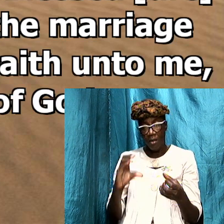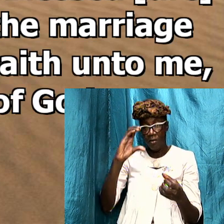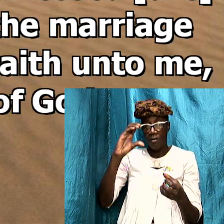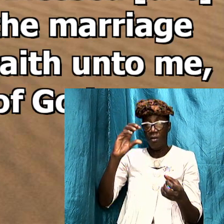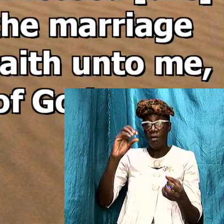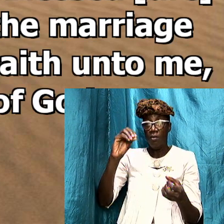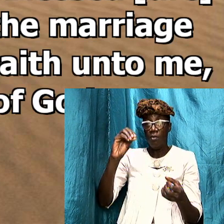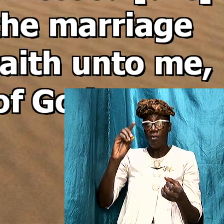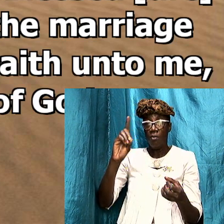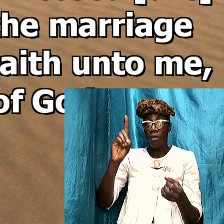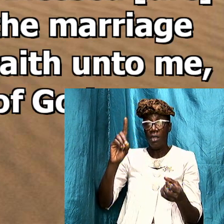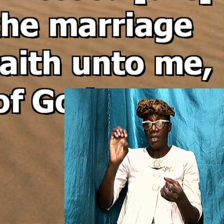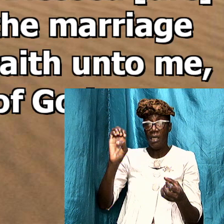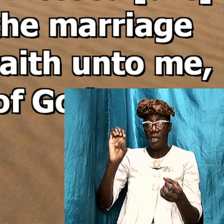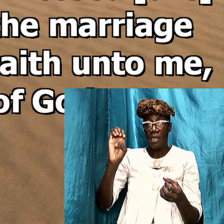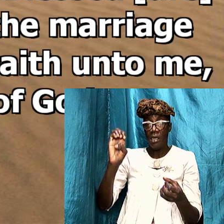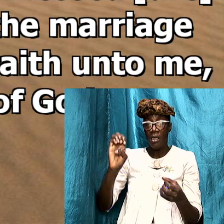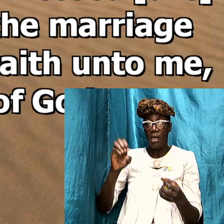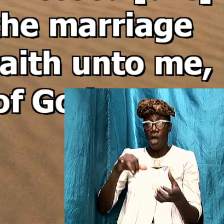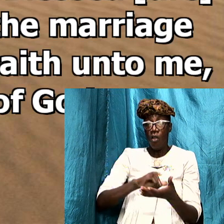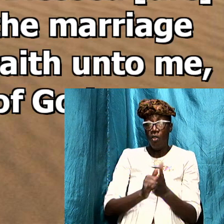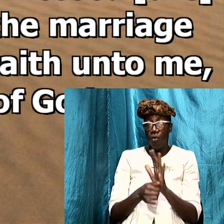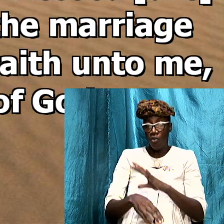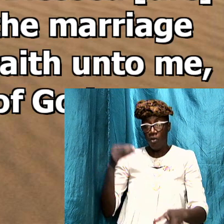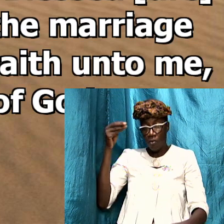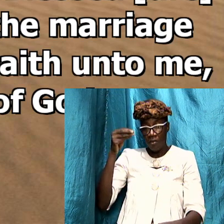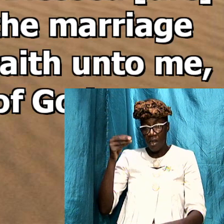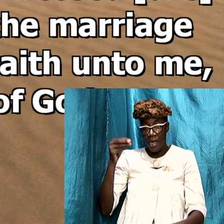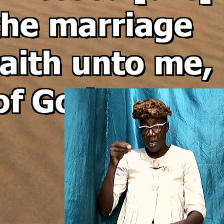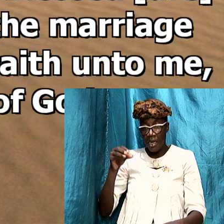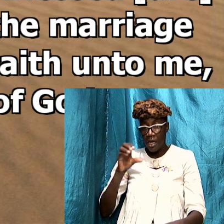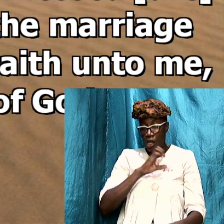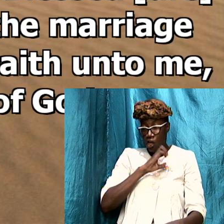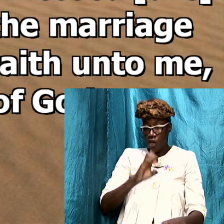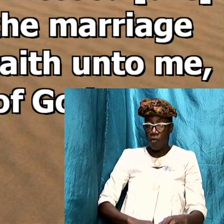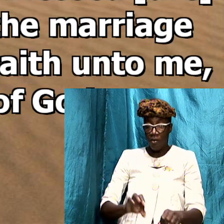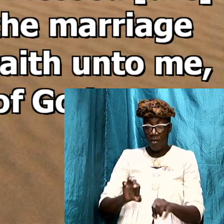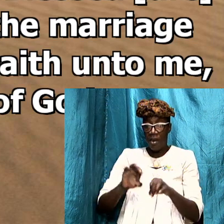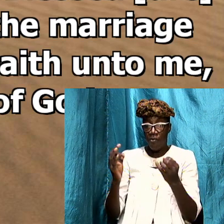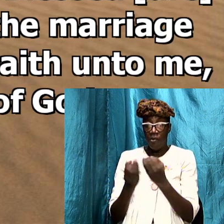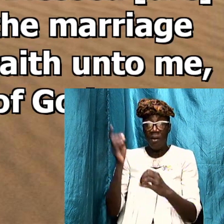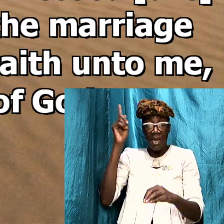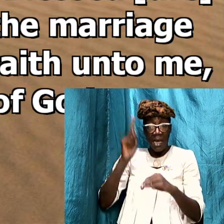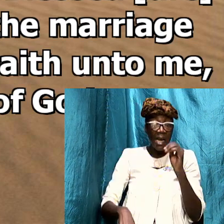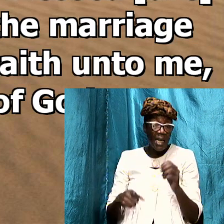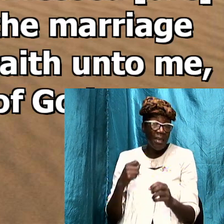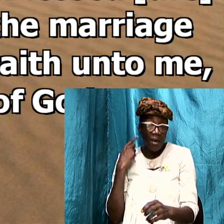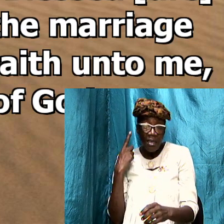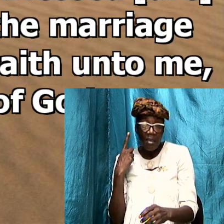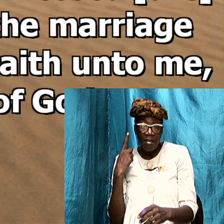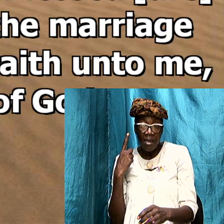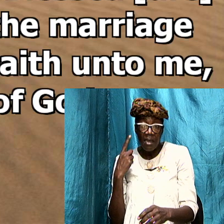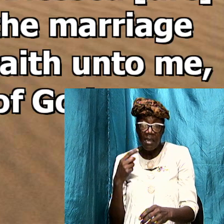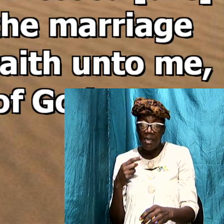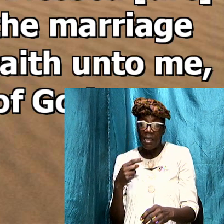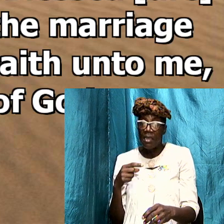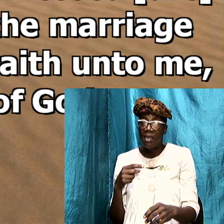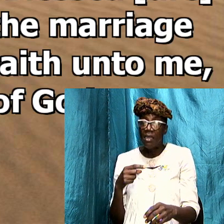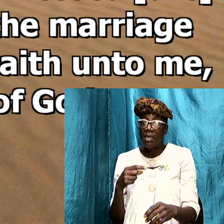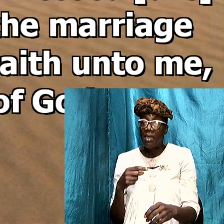those that were outside the Christian family couldn't understand it so what they were saying is that it was almost like